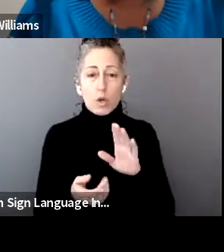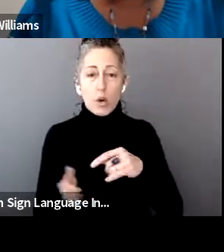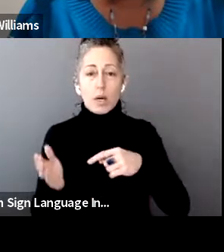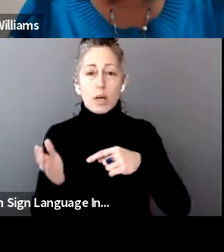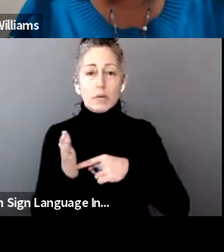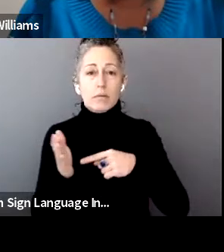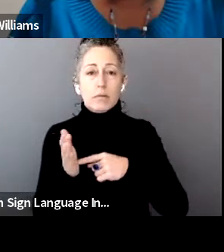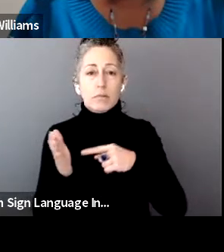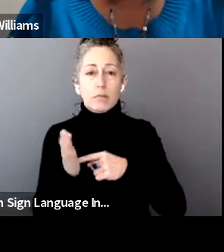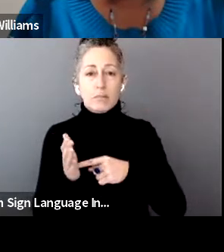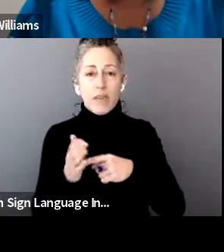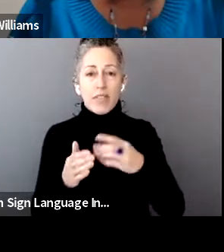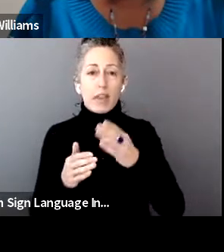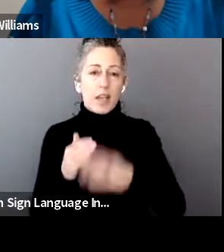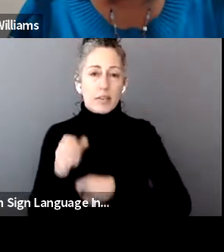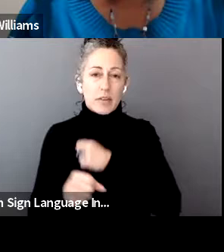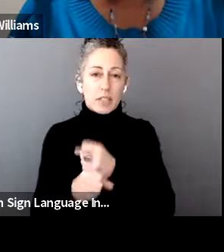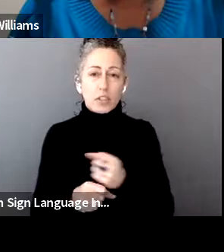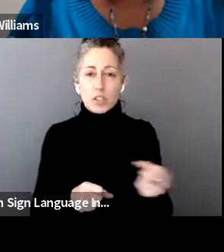when it comes time to file your taxes next year.